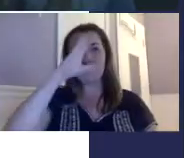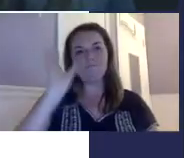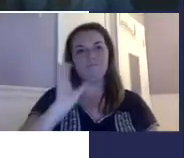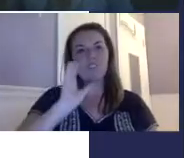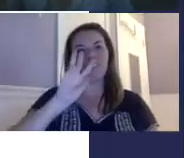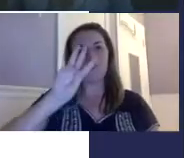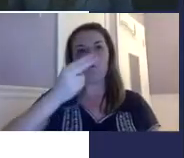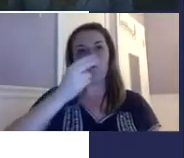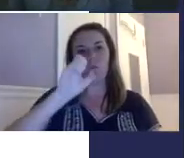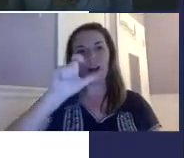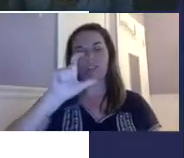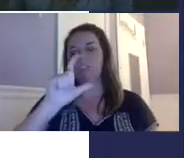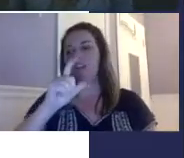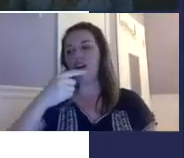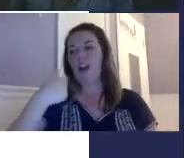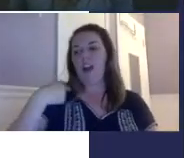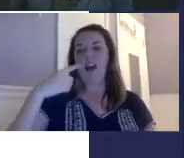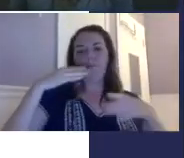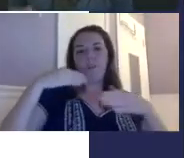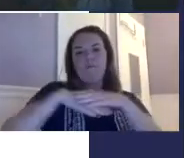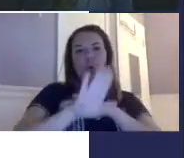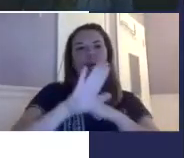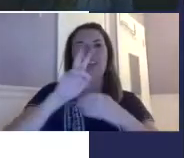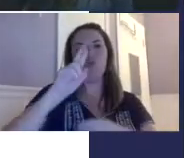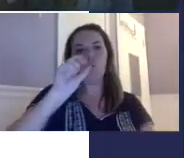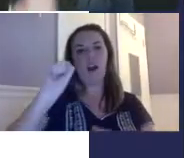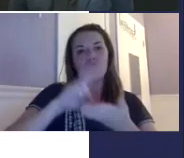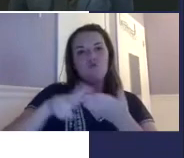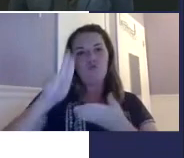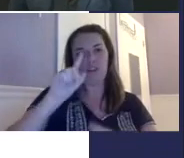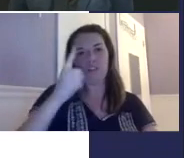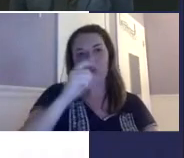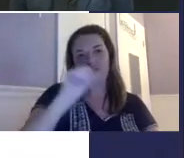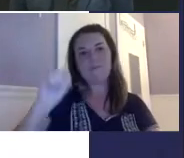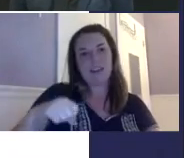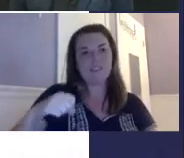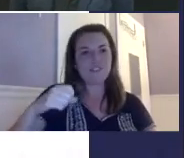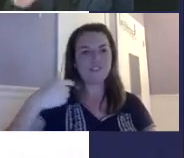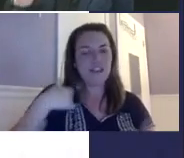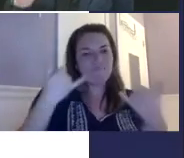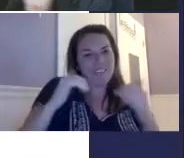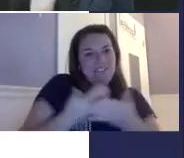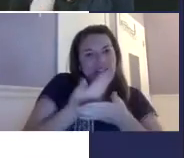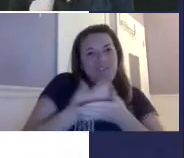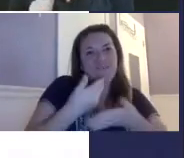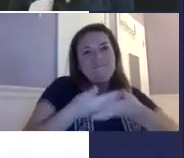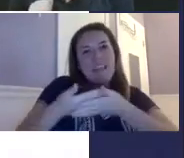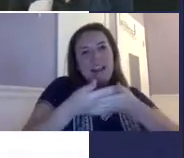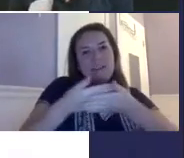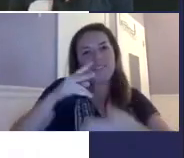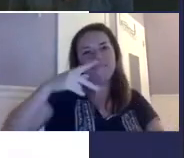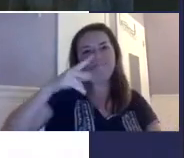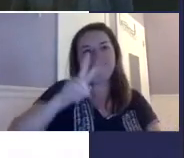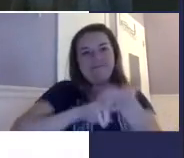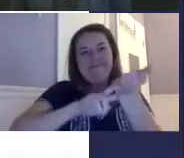Hi, I'm Christina. This is my name sign. Christina Wetzel. was born, I, I entered Ross University as a